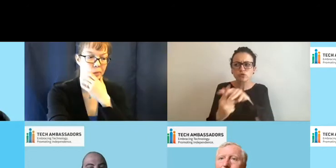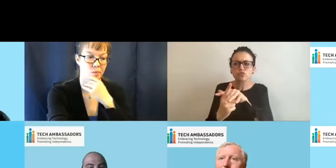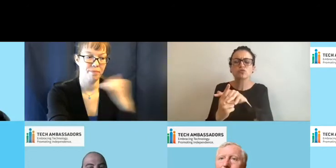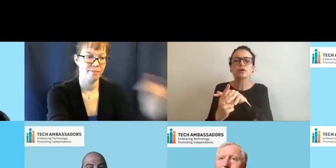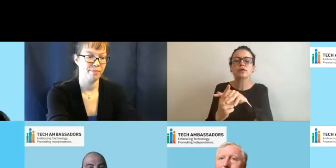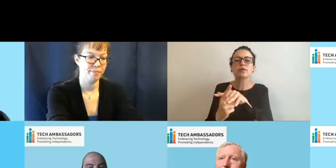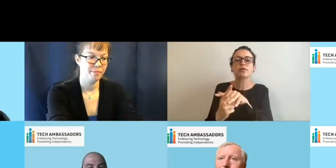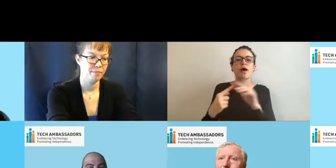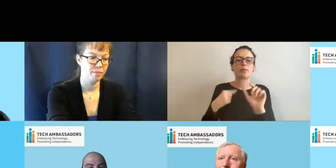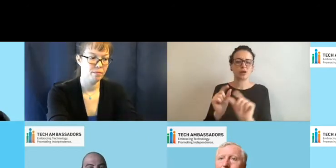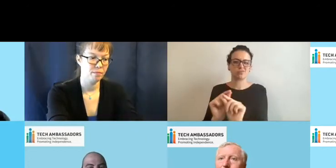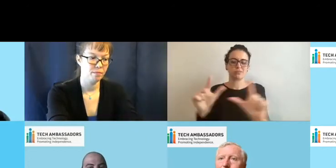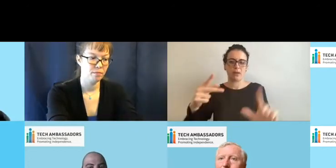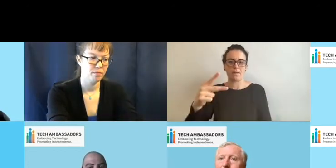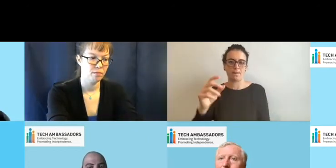launch this poll here.